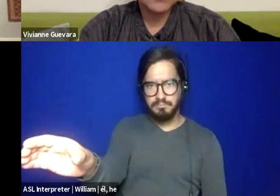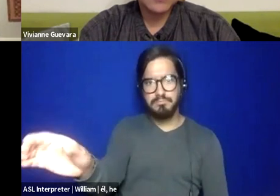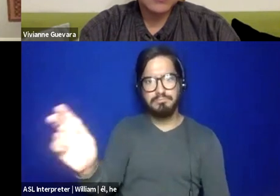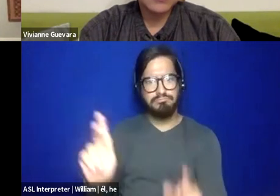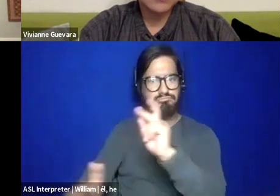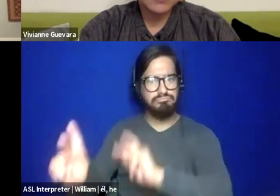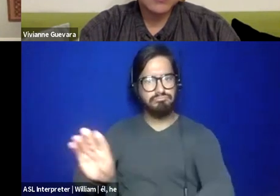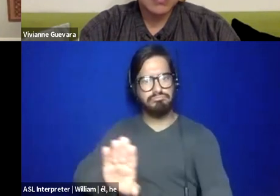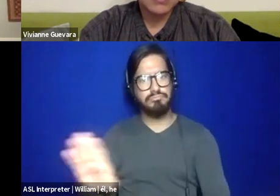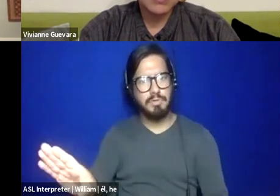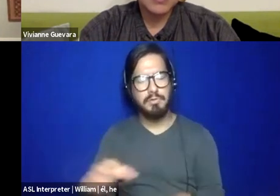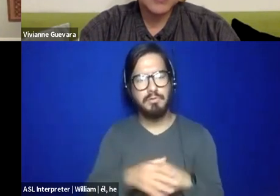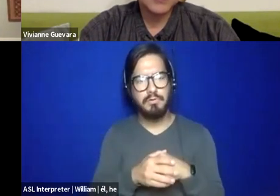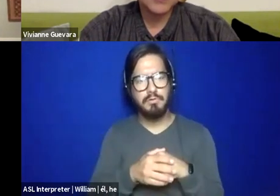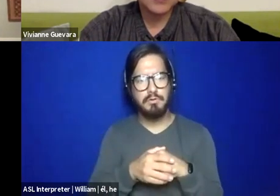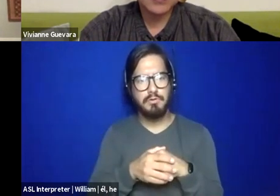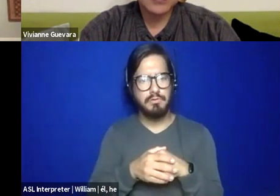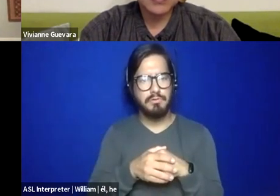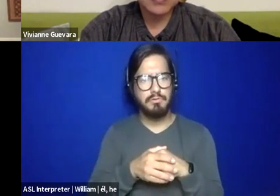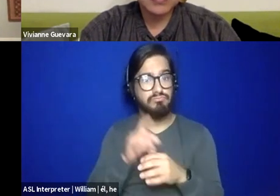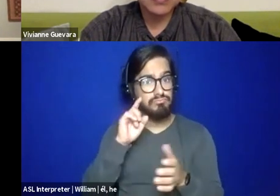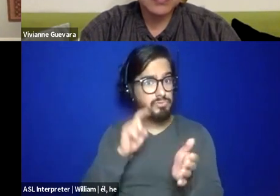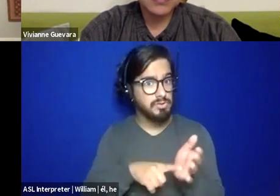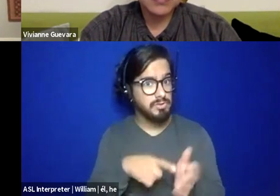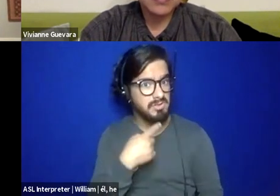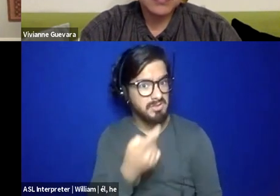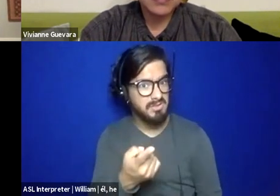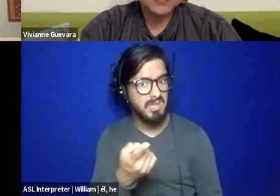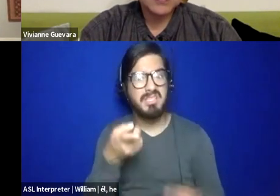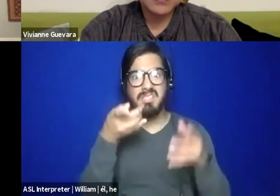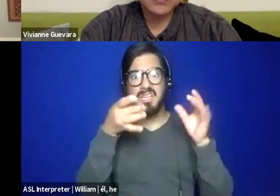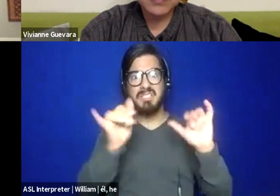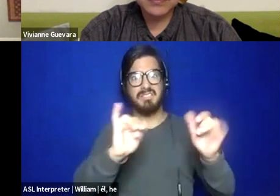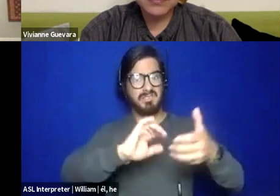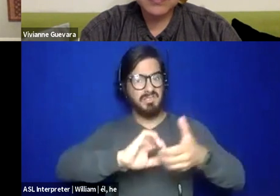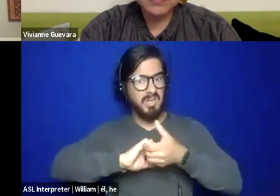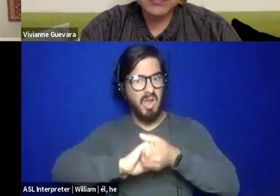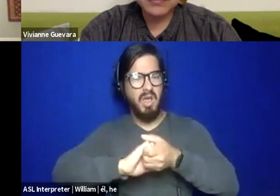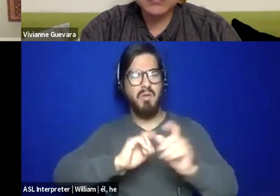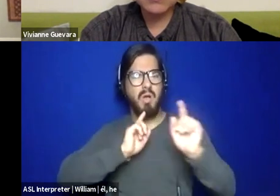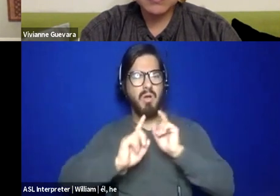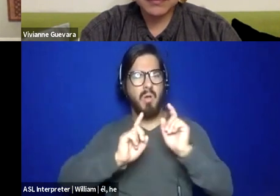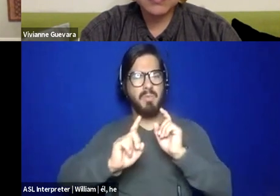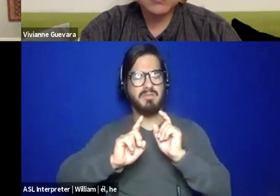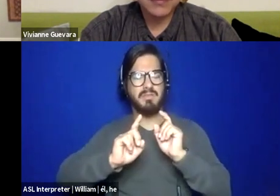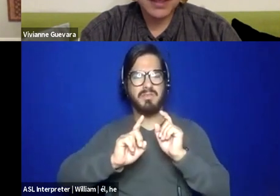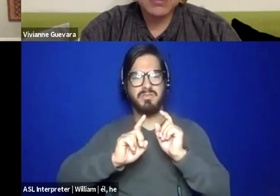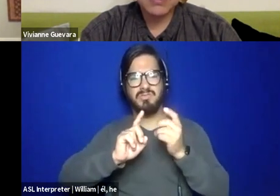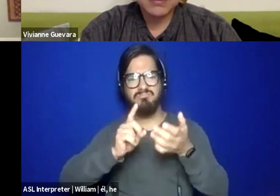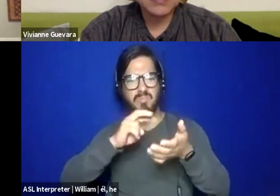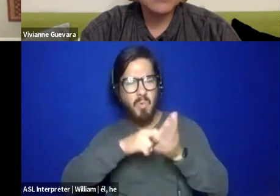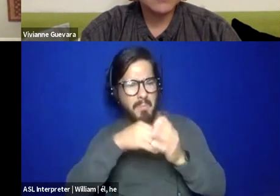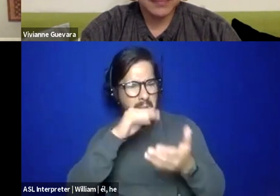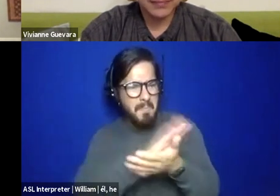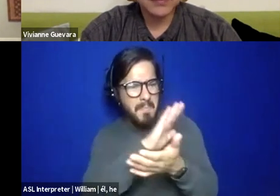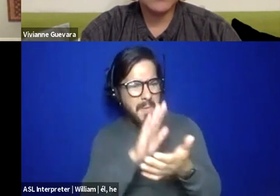hearing you saying is, um, even this collaborative, you know, conversation around what is in these documents, like, what